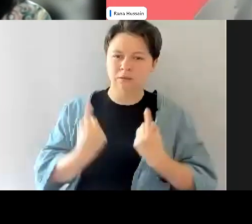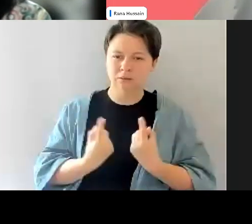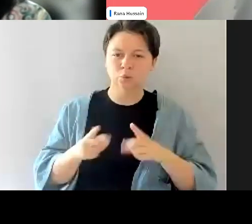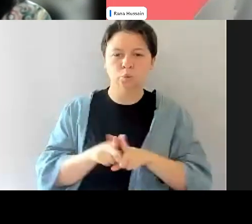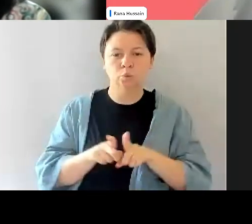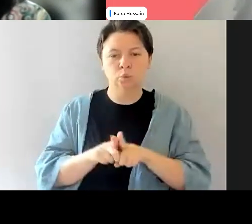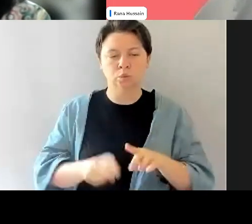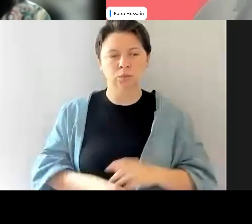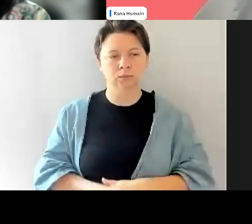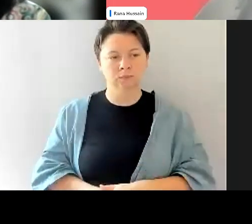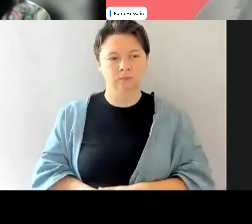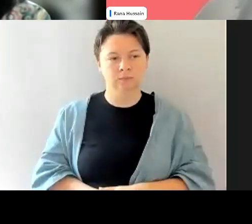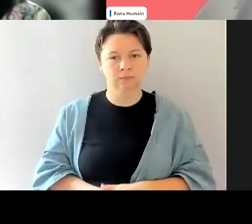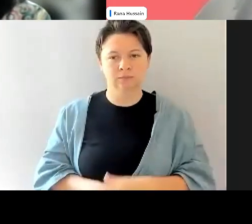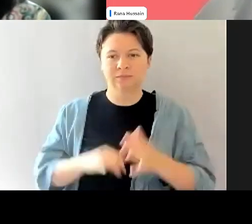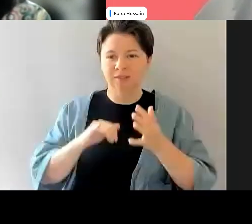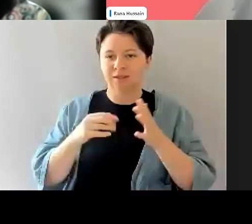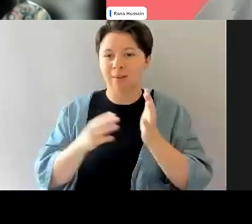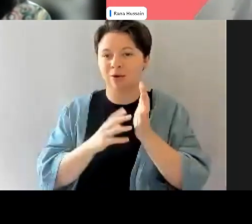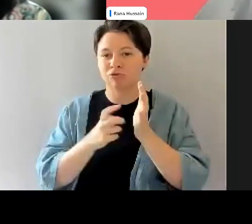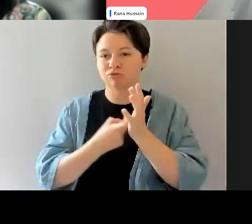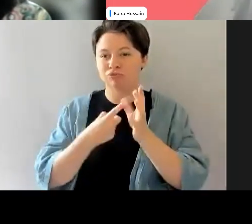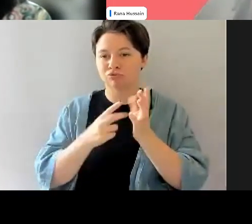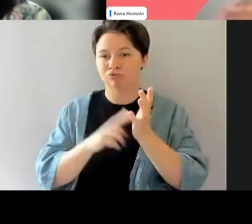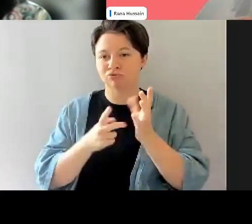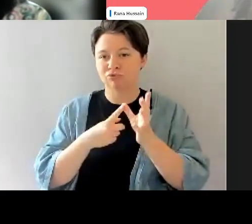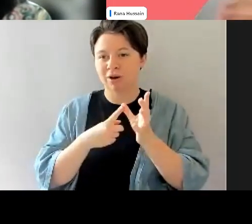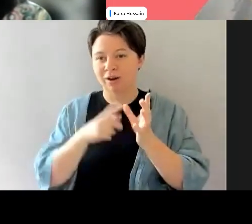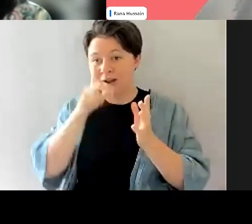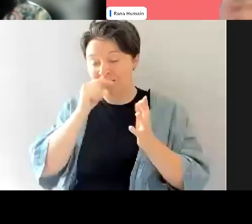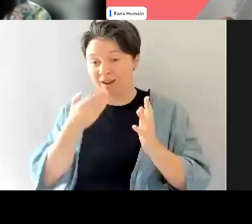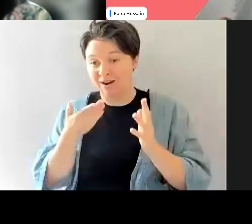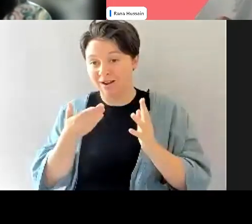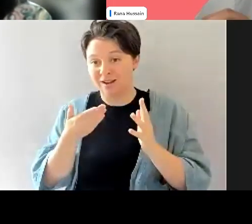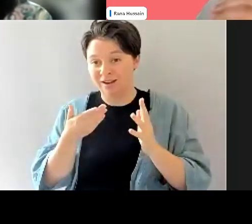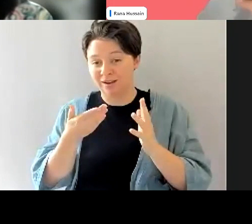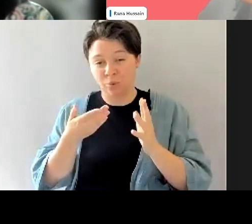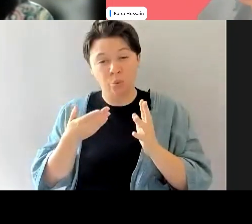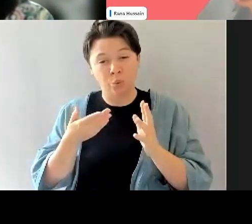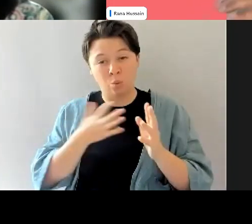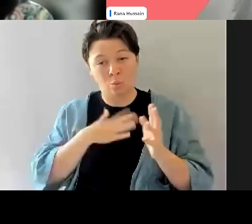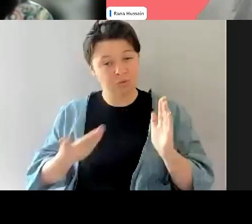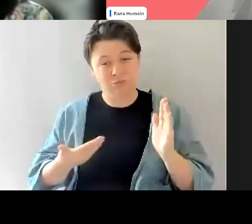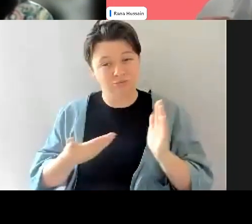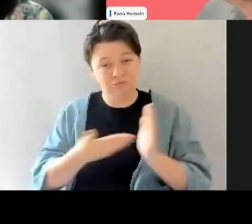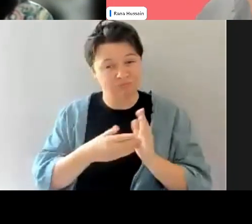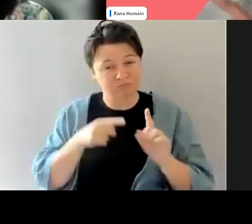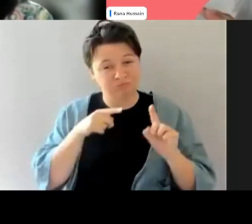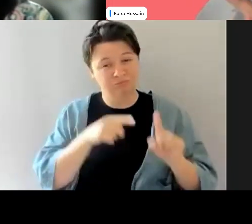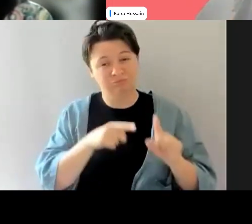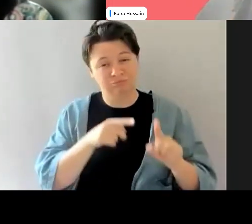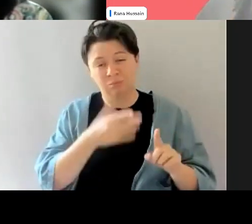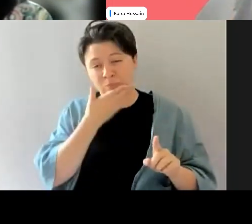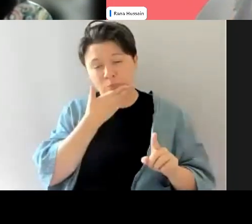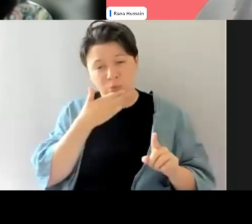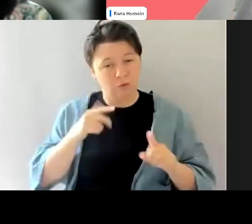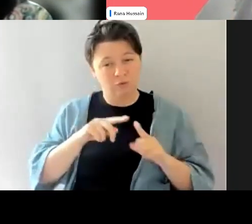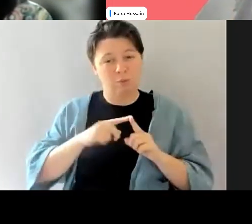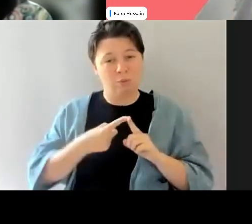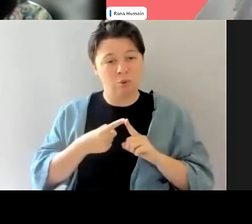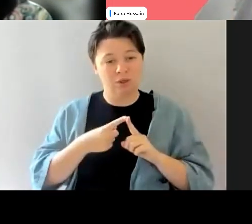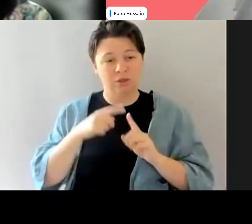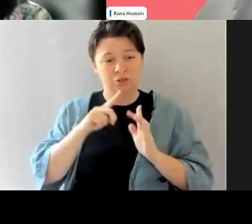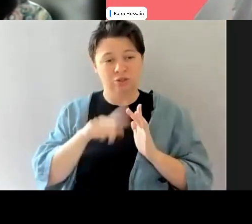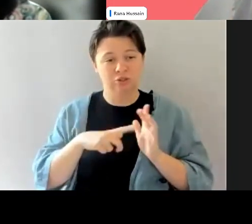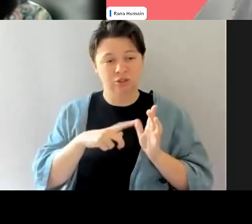Well said, Jakara. Sorry, can I just like drive that point home? Cause it's such a beautiful point you just made, Jakara.